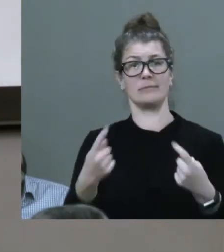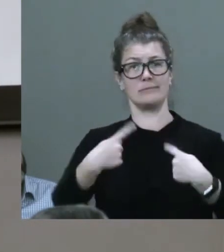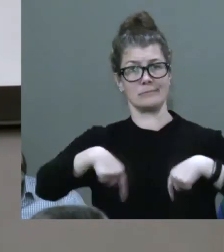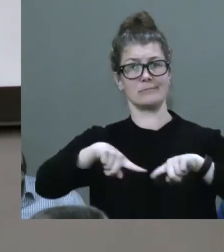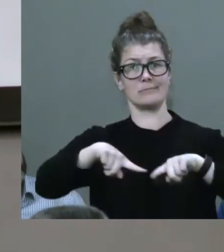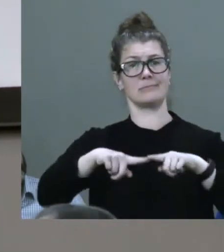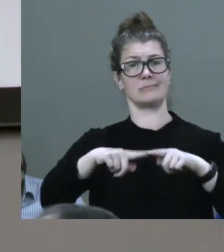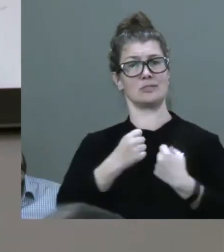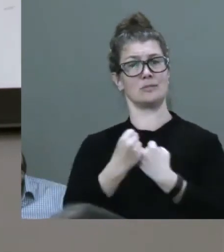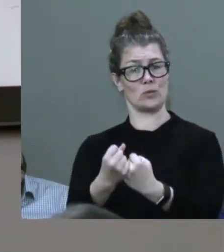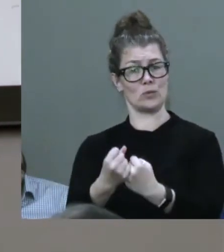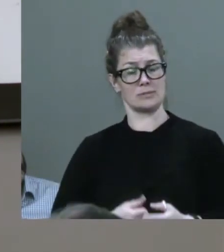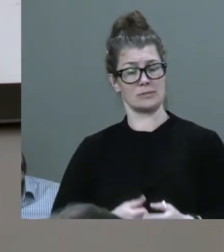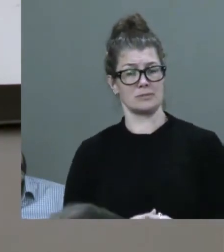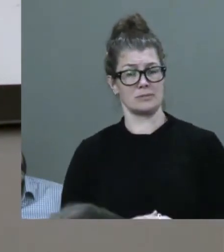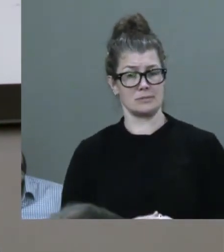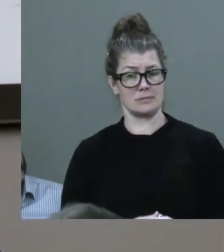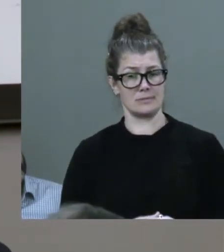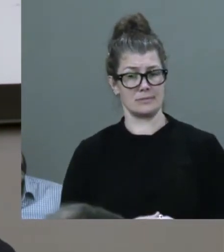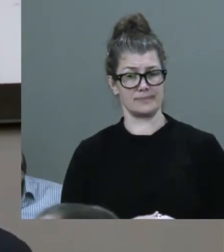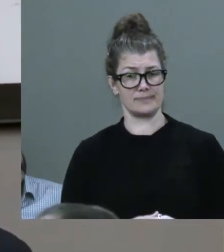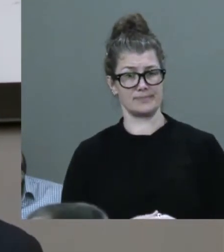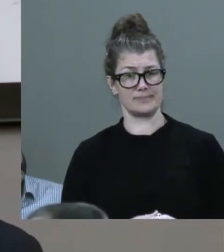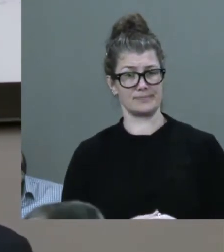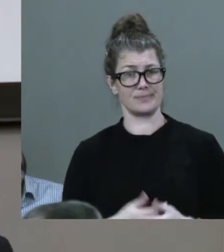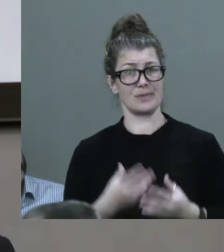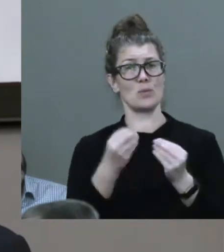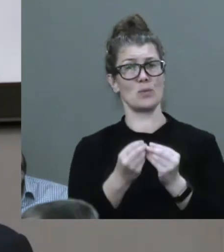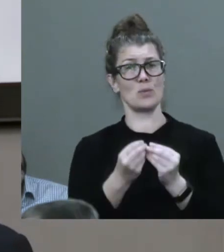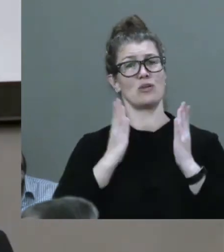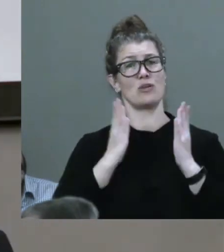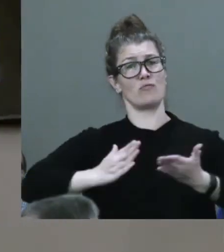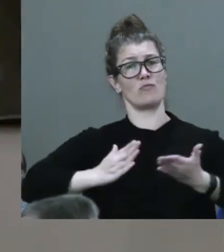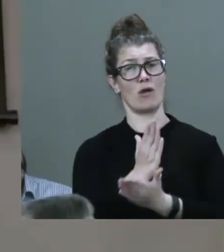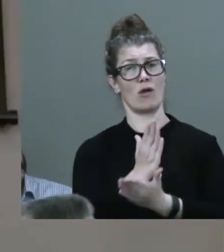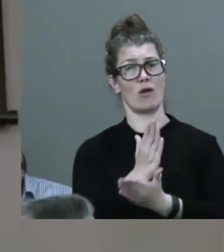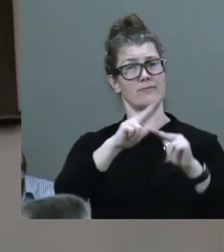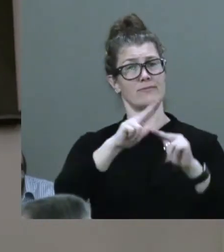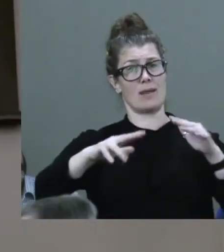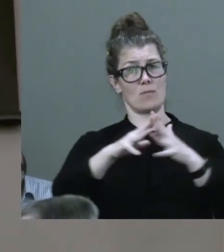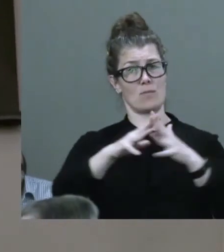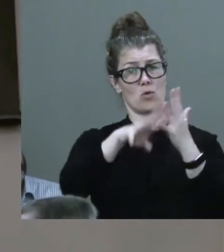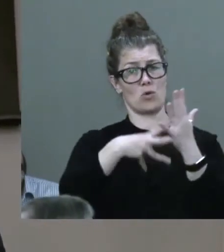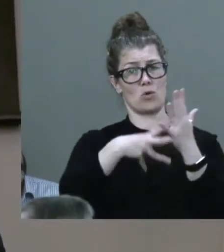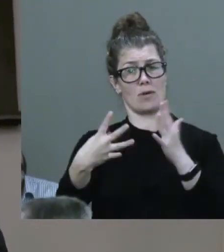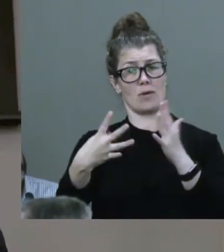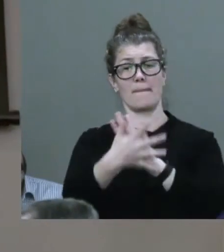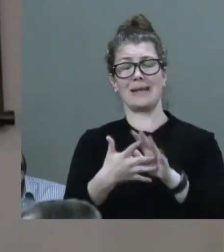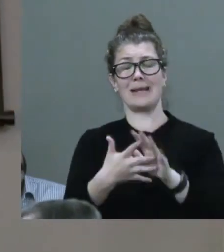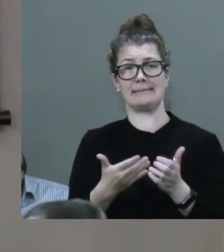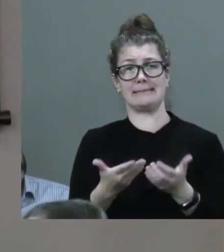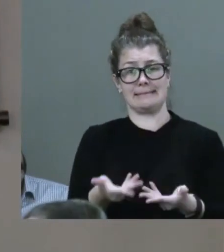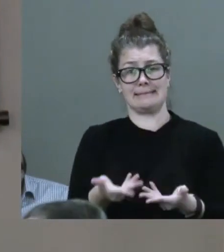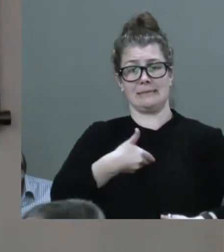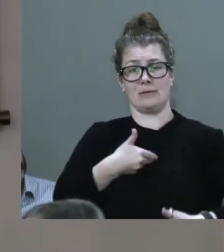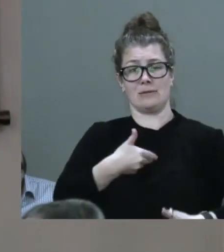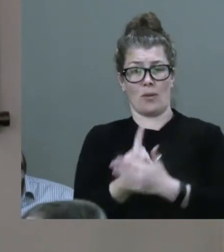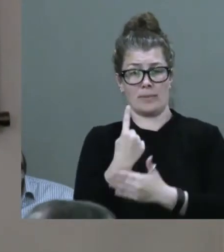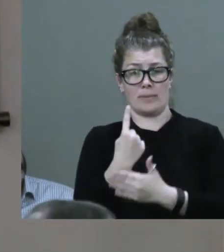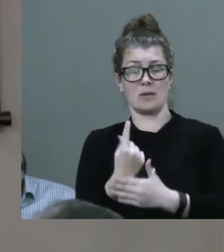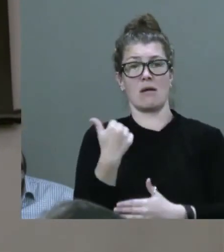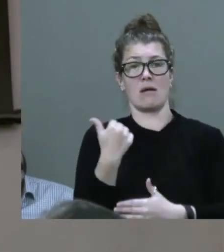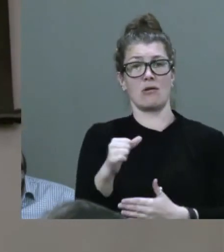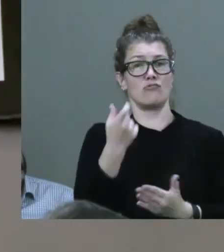that would be based in a human rights framework. That would give us the opportunity to recognise the